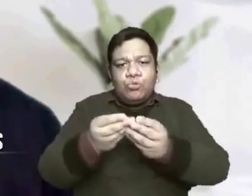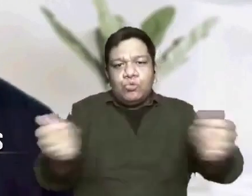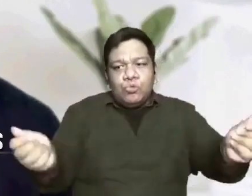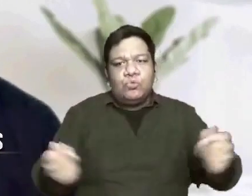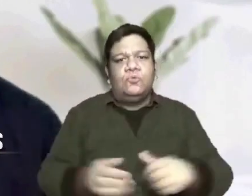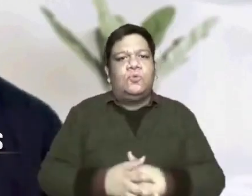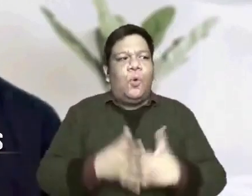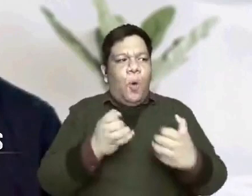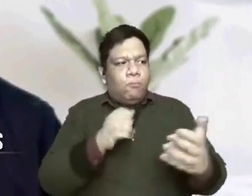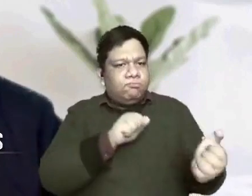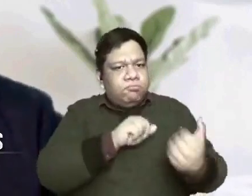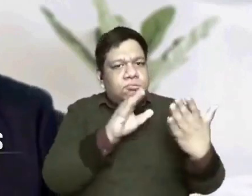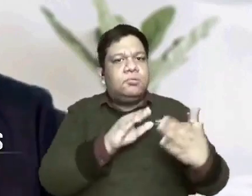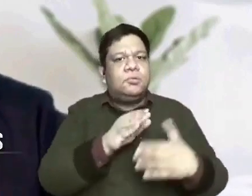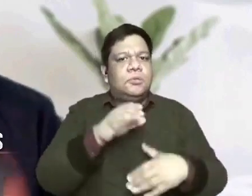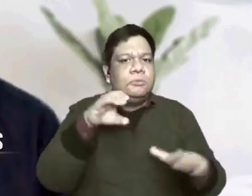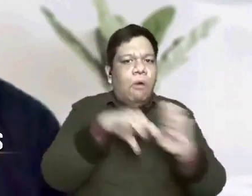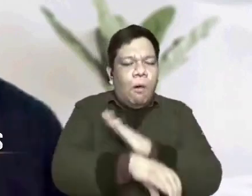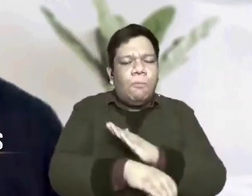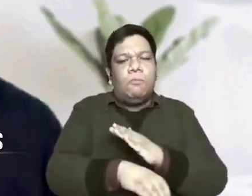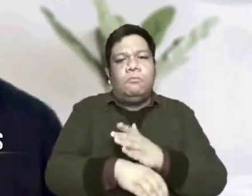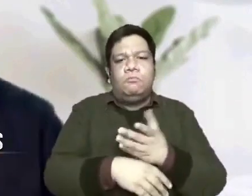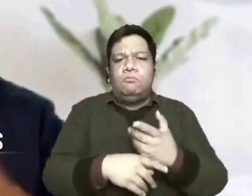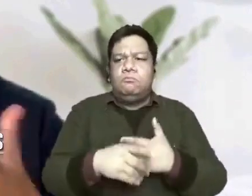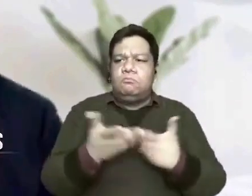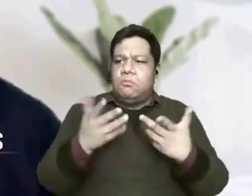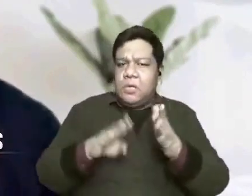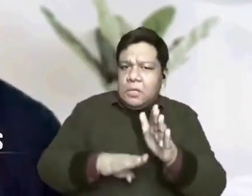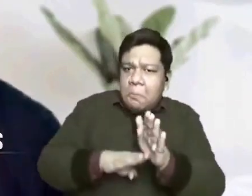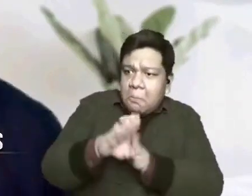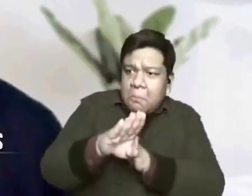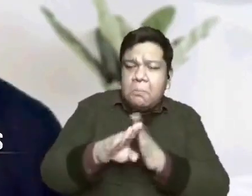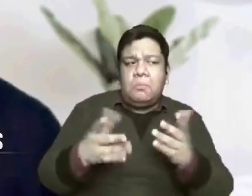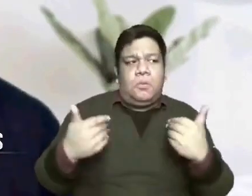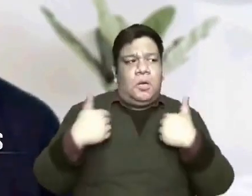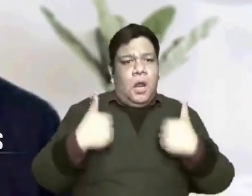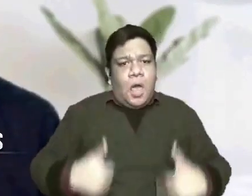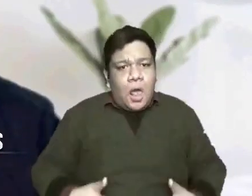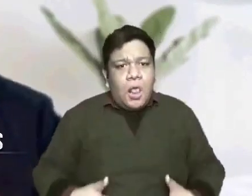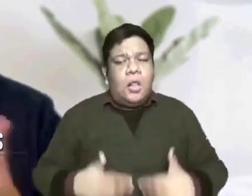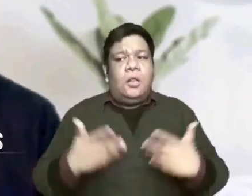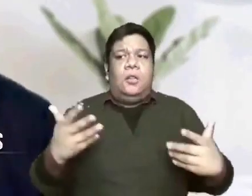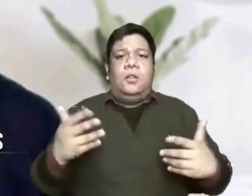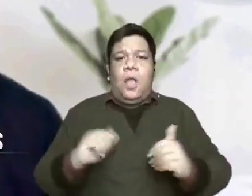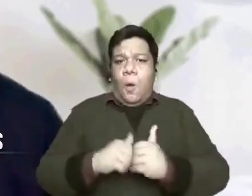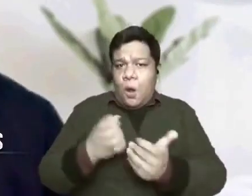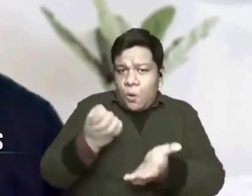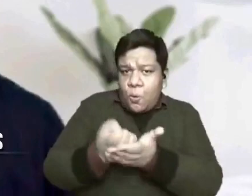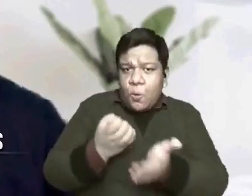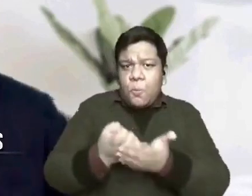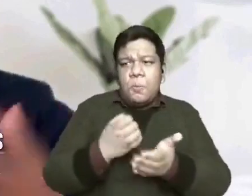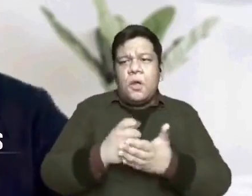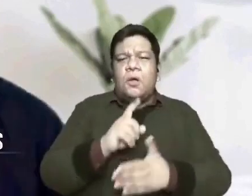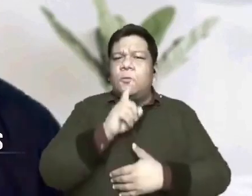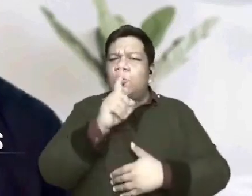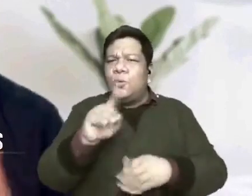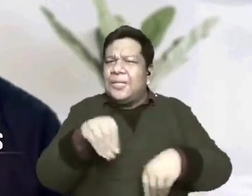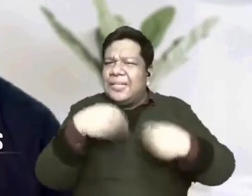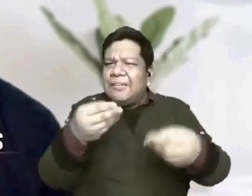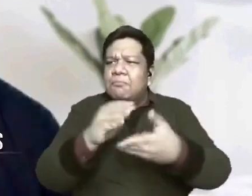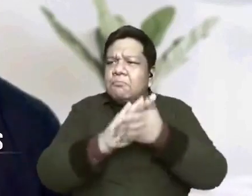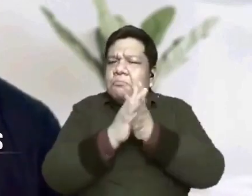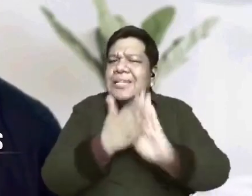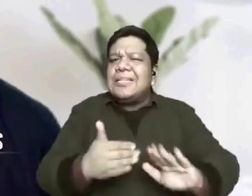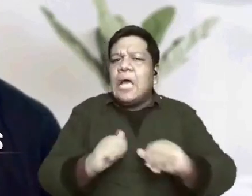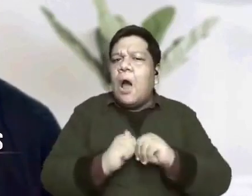solutions. Or is it development? Or is it in the area of health? In the area of economy? What really brings